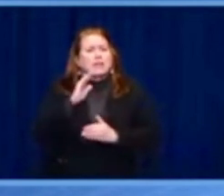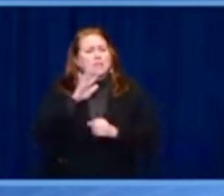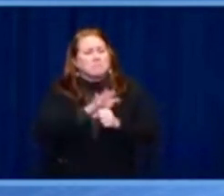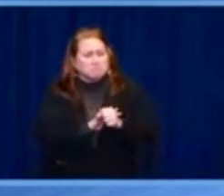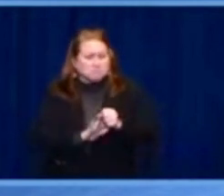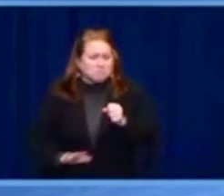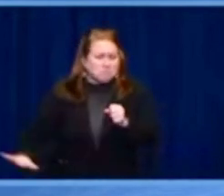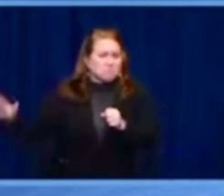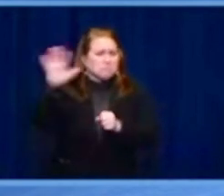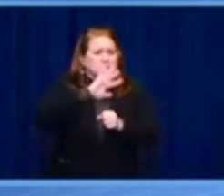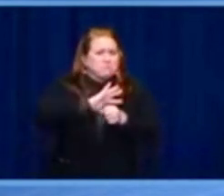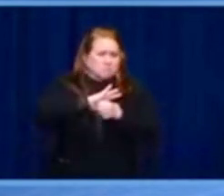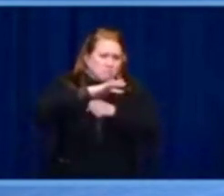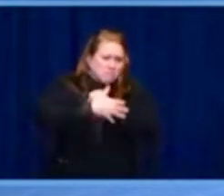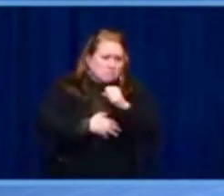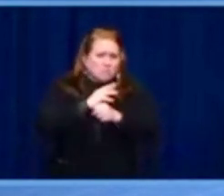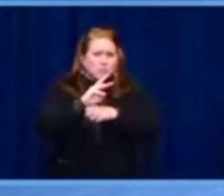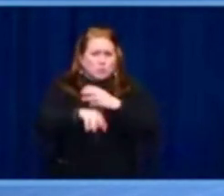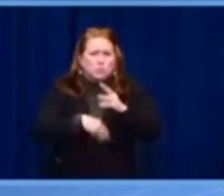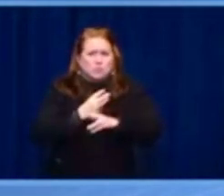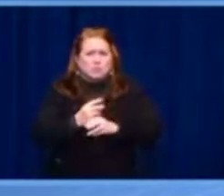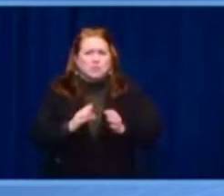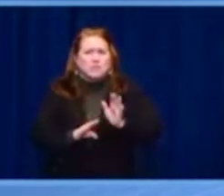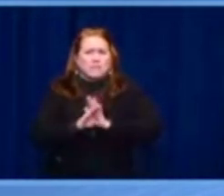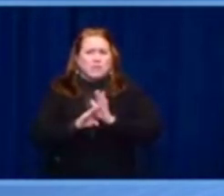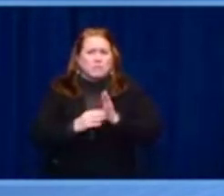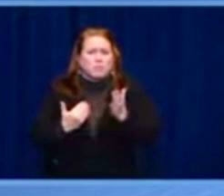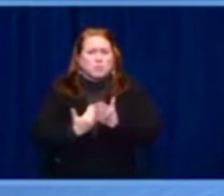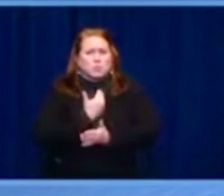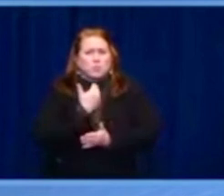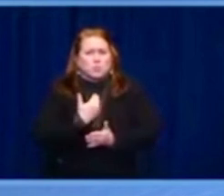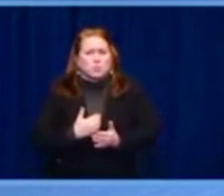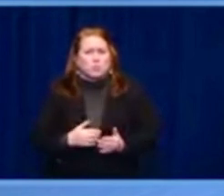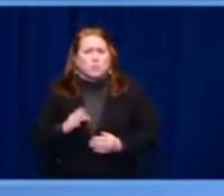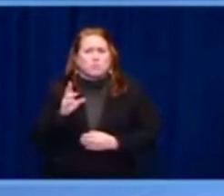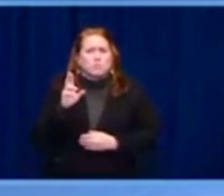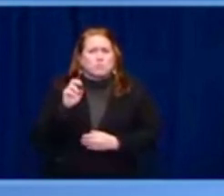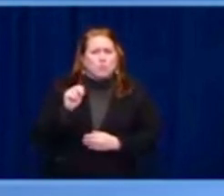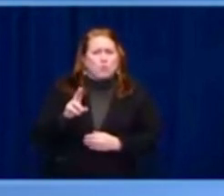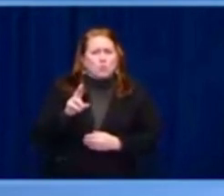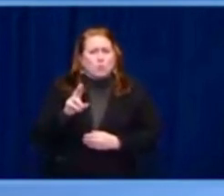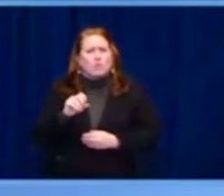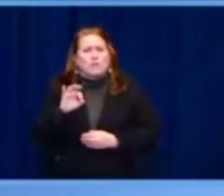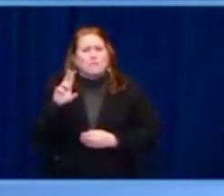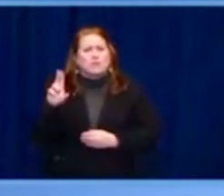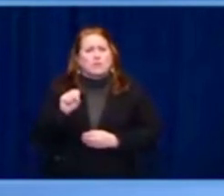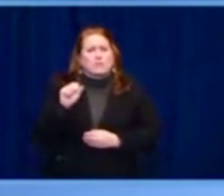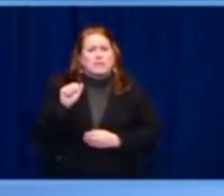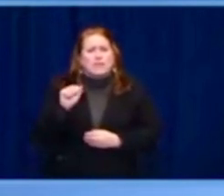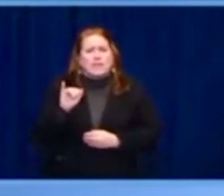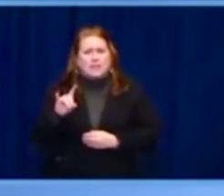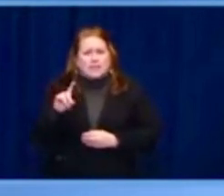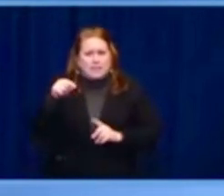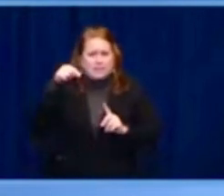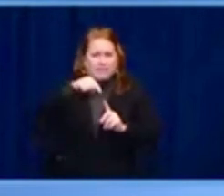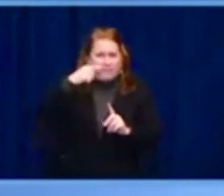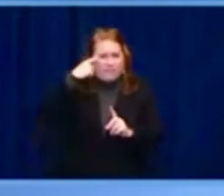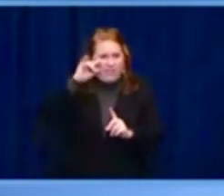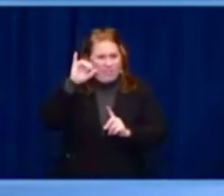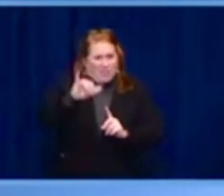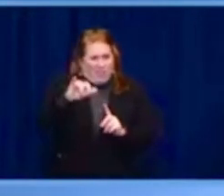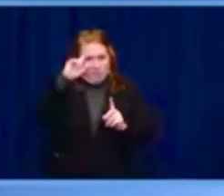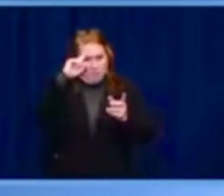of commercial spyware that has been abused to target dissidents, activists and journalists around the world,